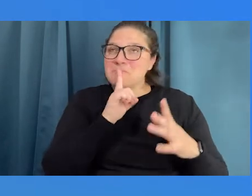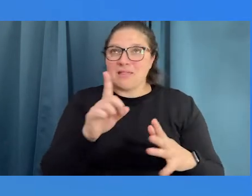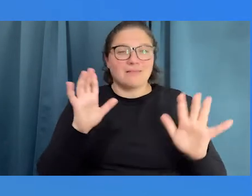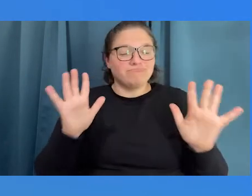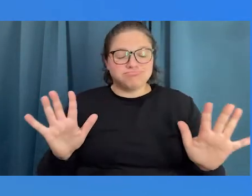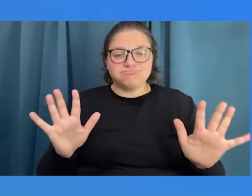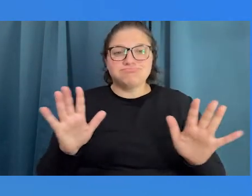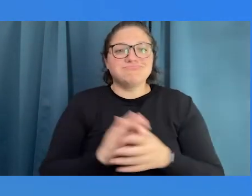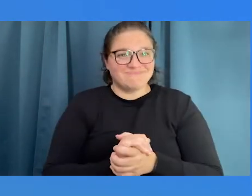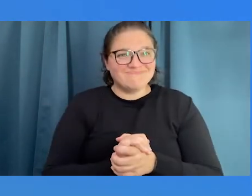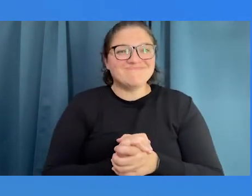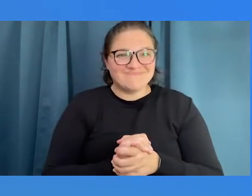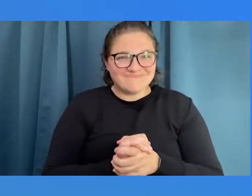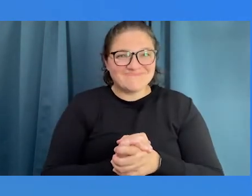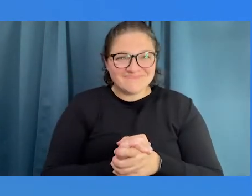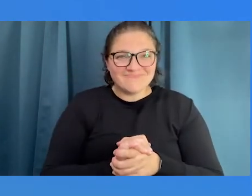excited.